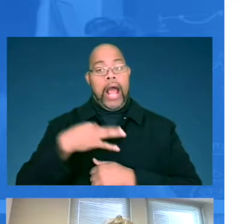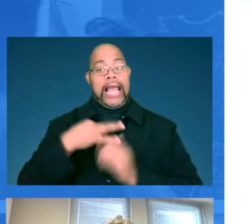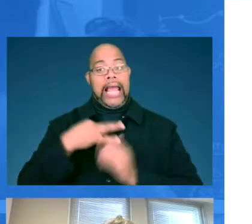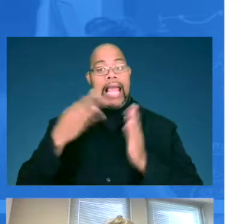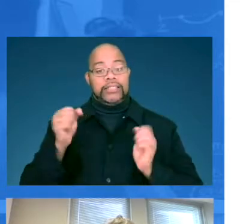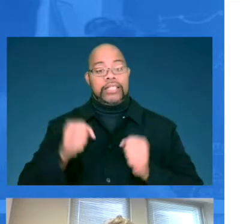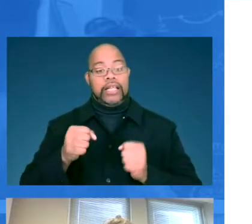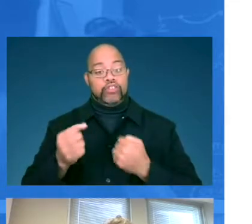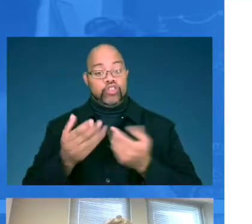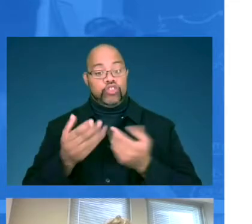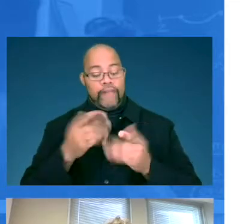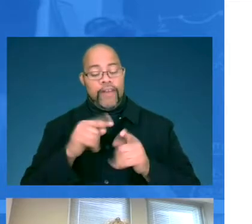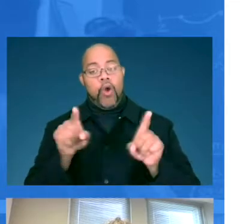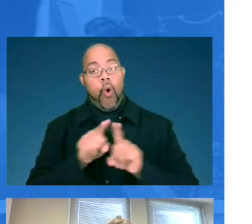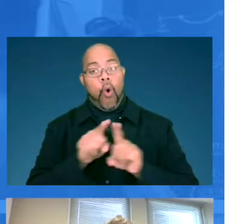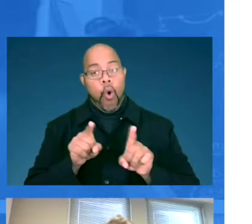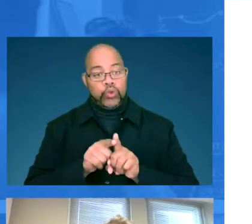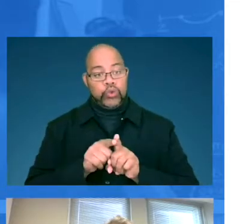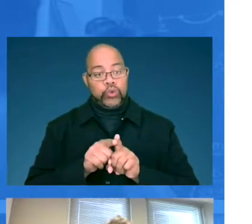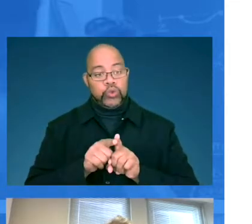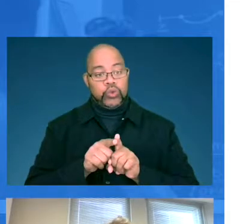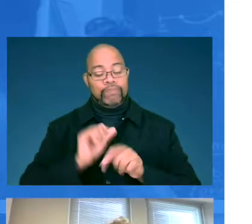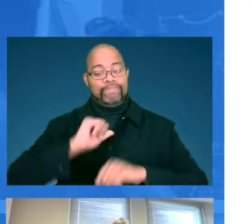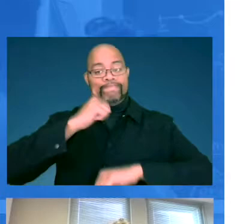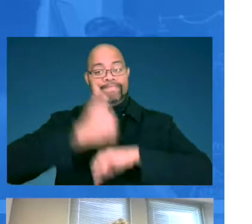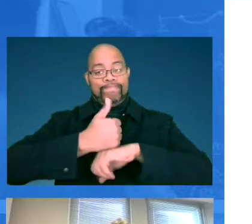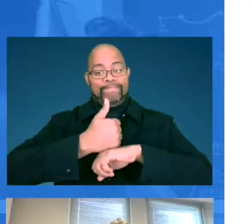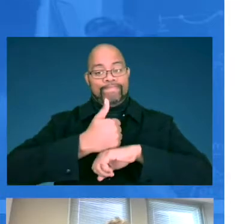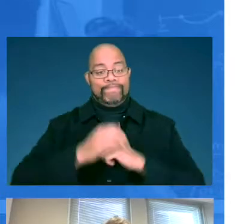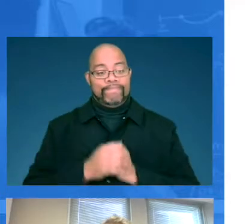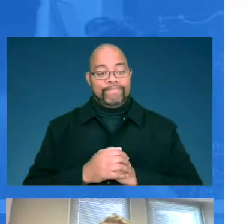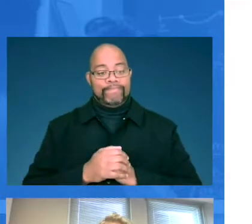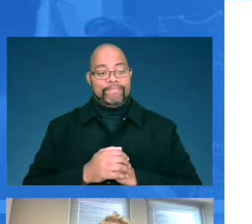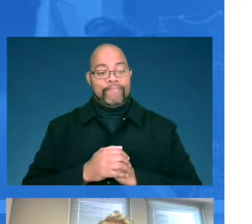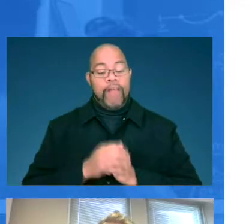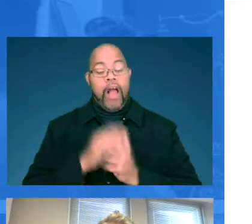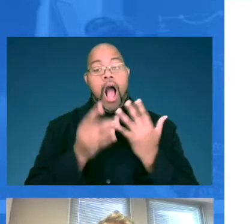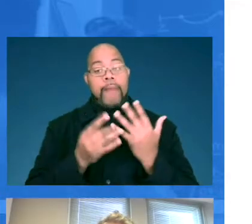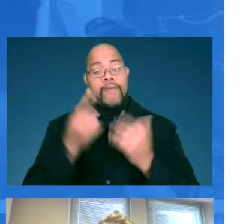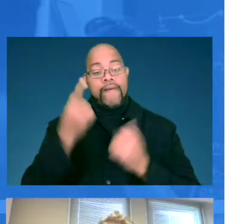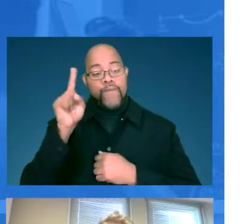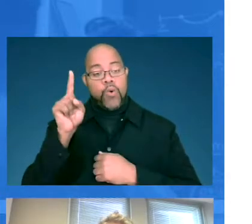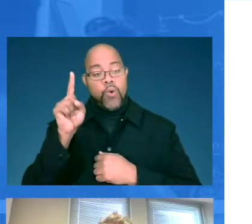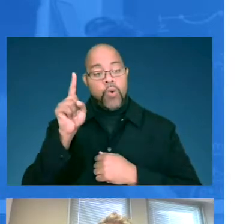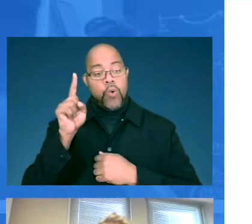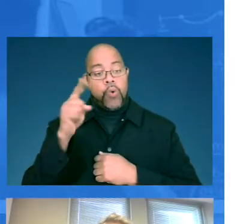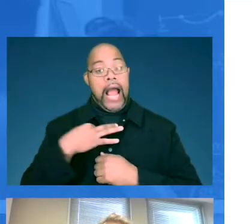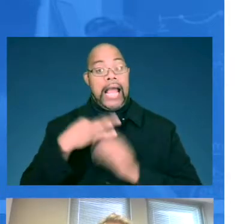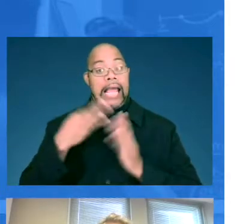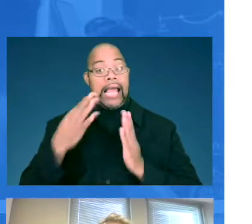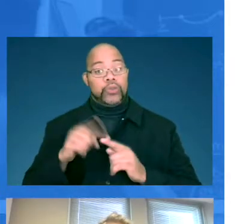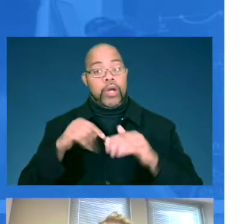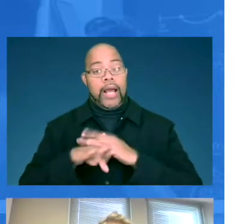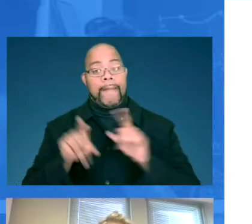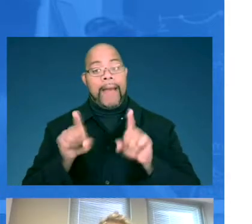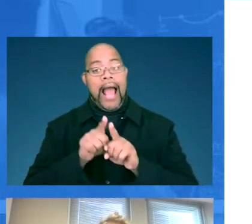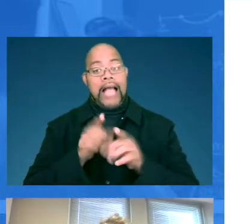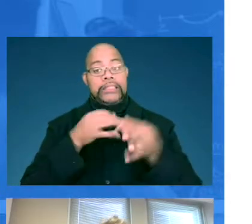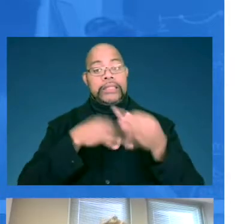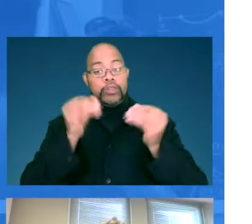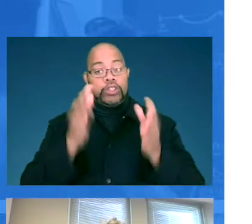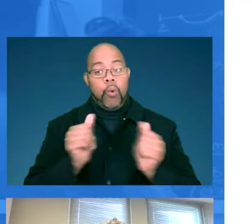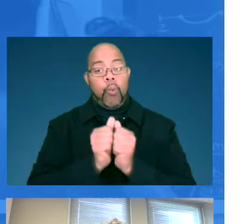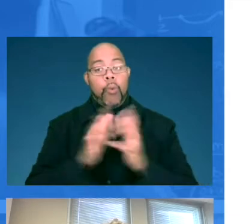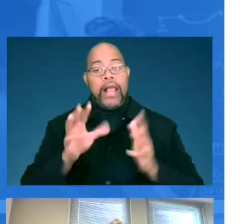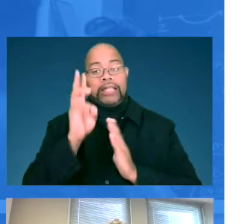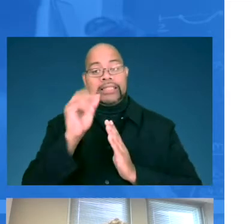candidates could serve and also implemented an option for candidates to come in as substitutes